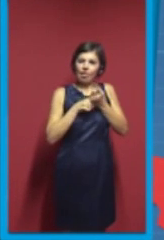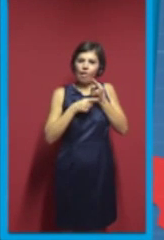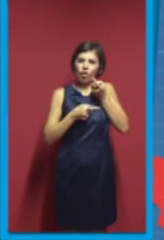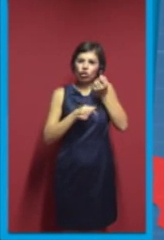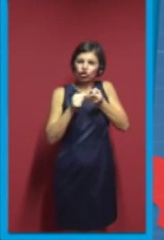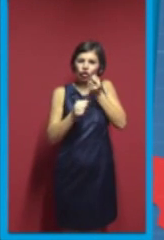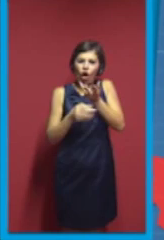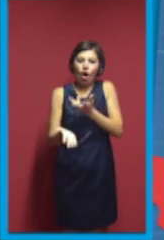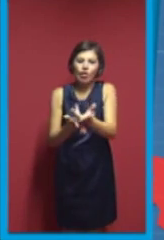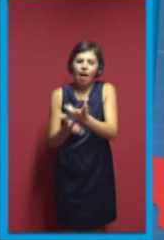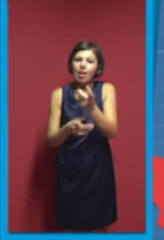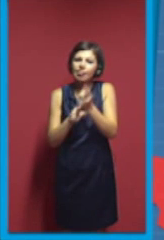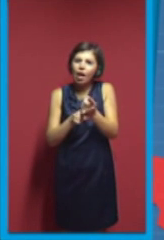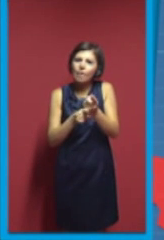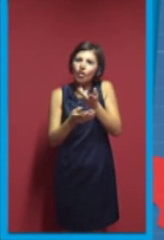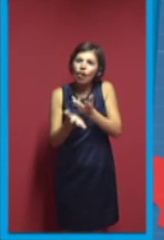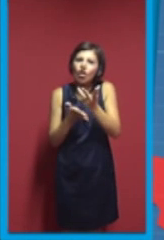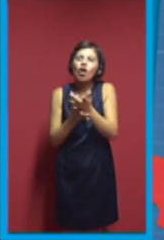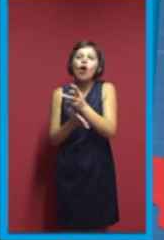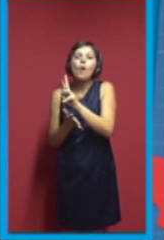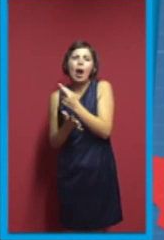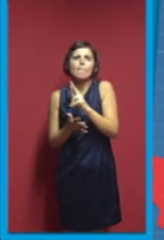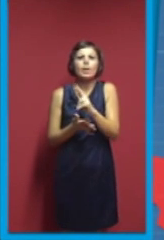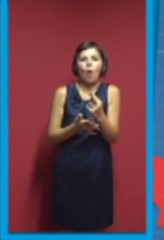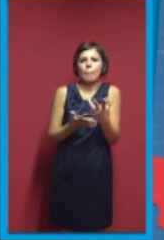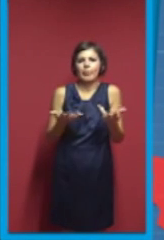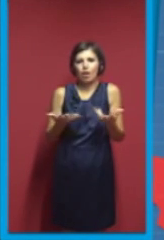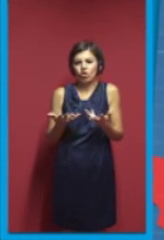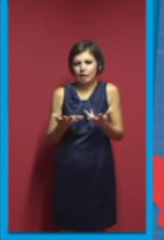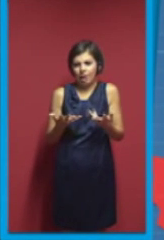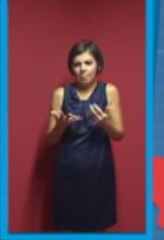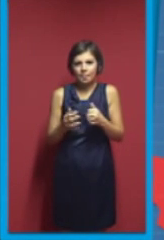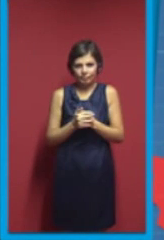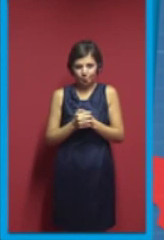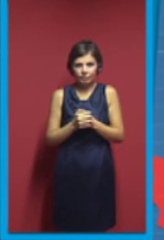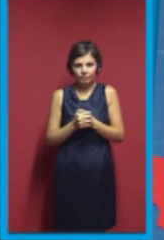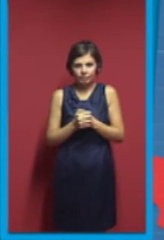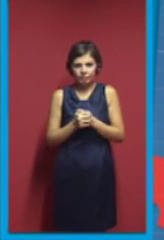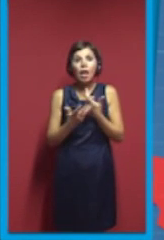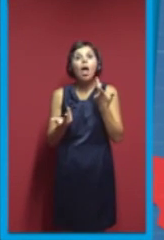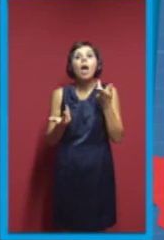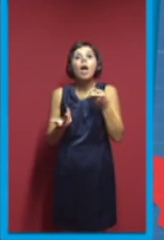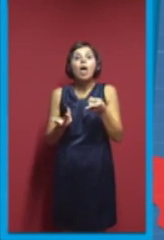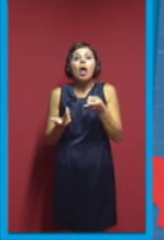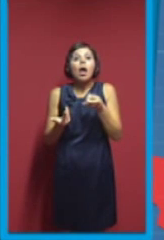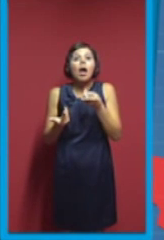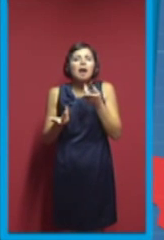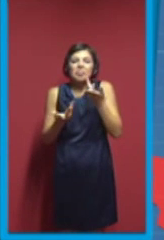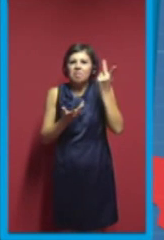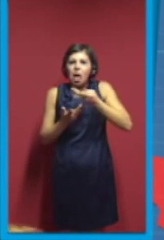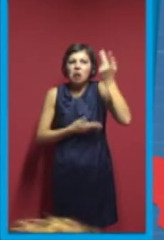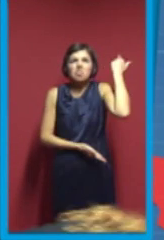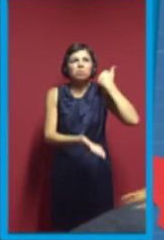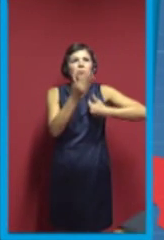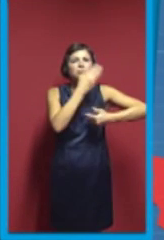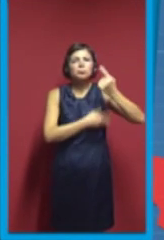So, it was a warm summer evening at the University of Bath in the UK. It was the year 2006,